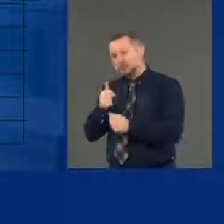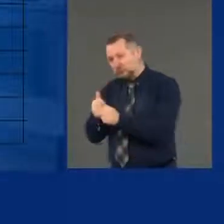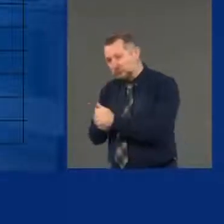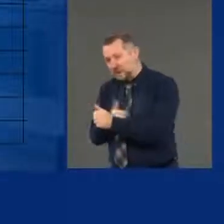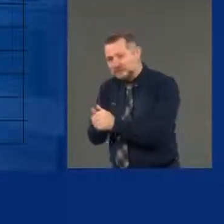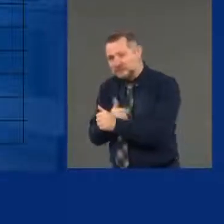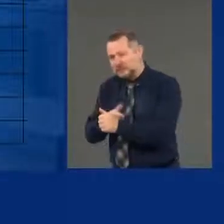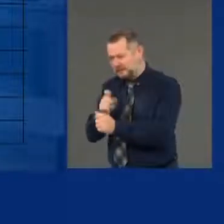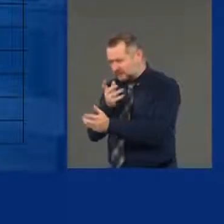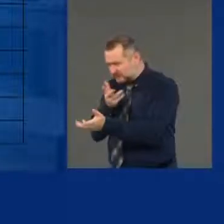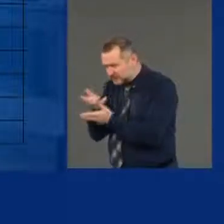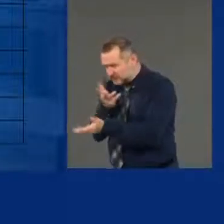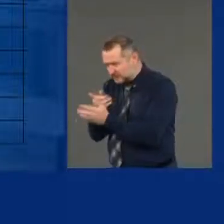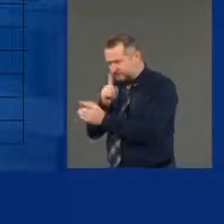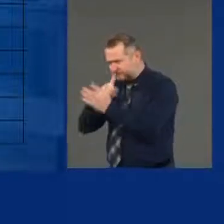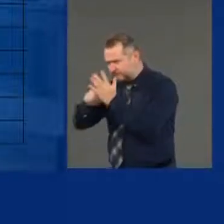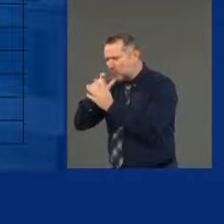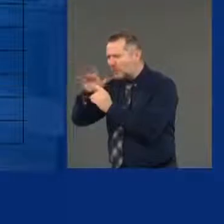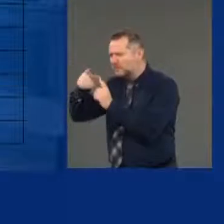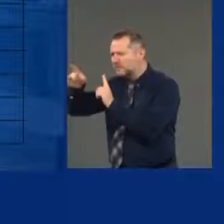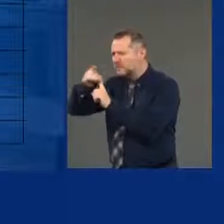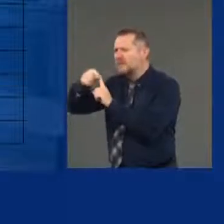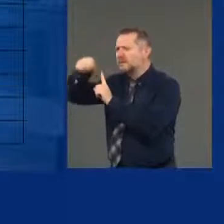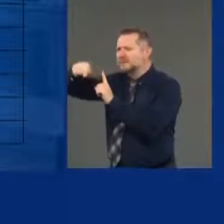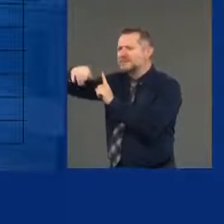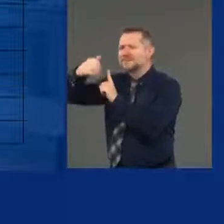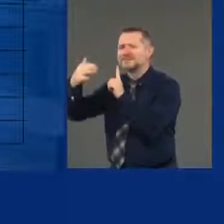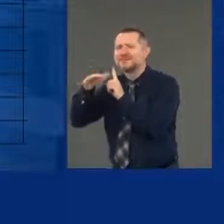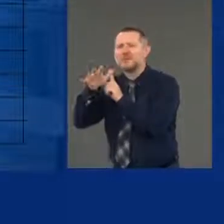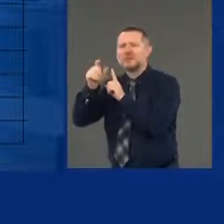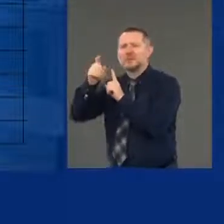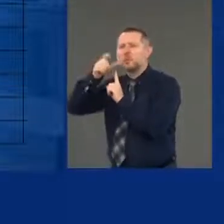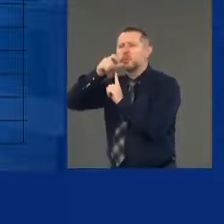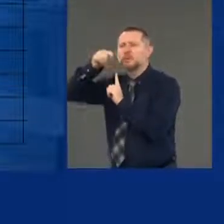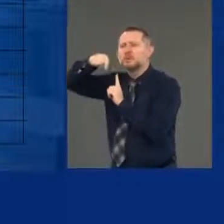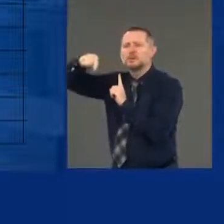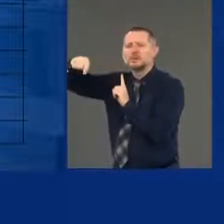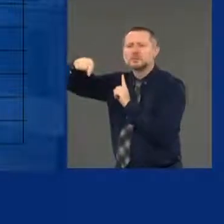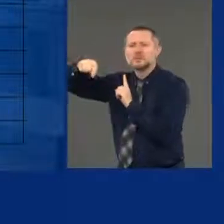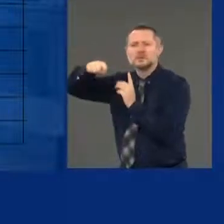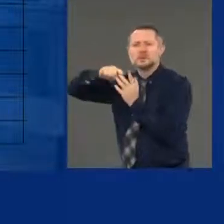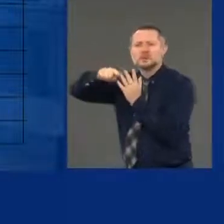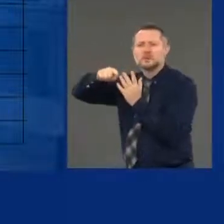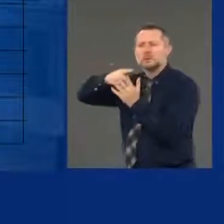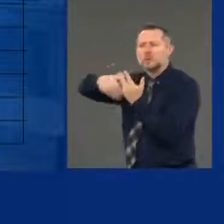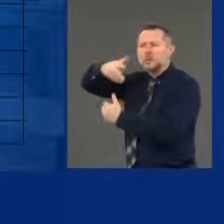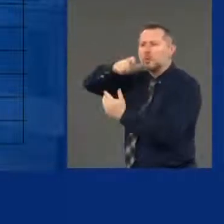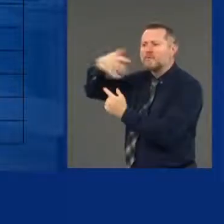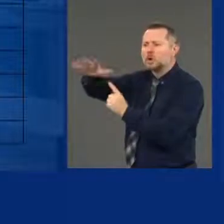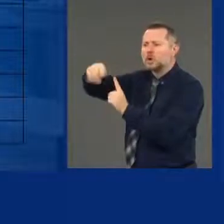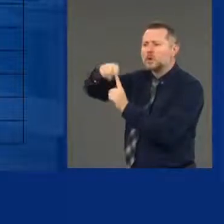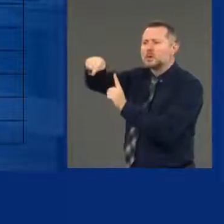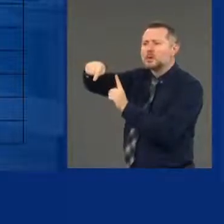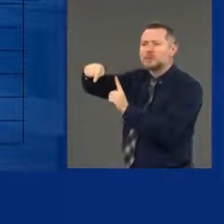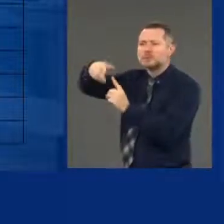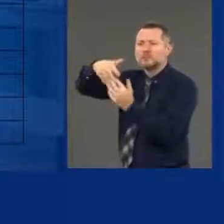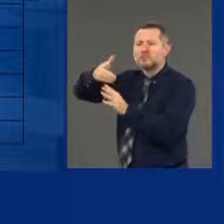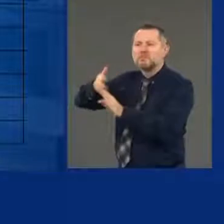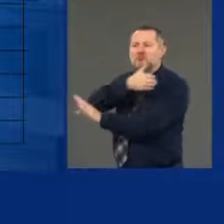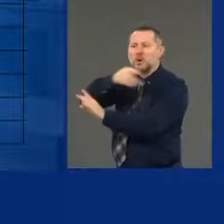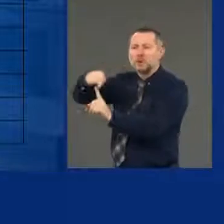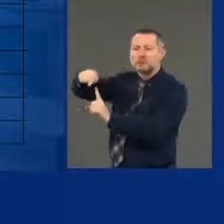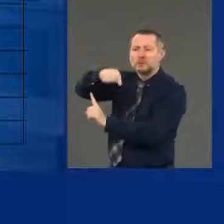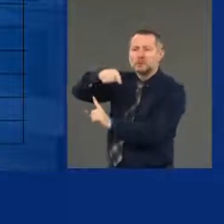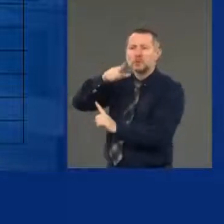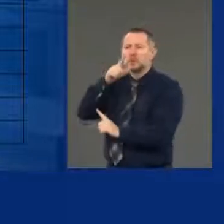to try to find out who those 18 were in contact with. Who do you live